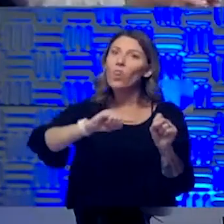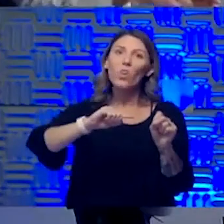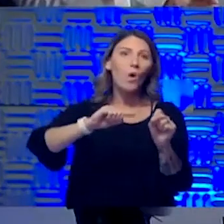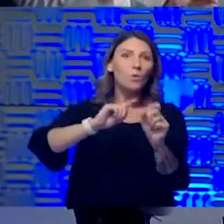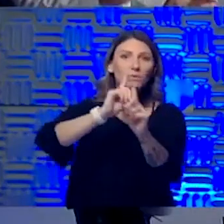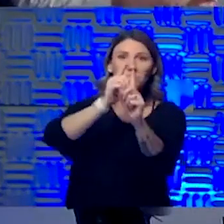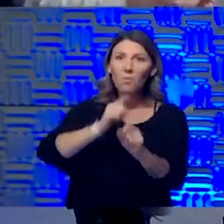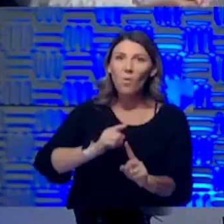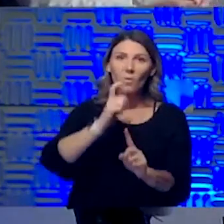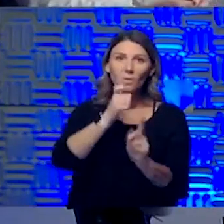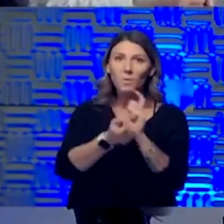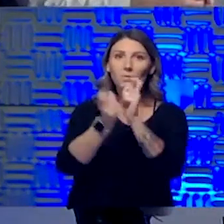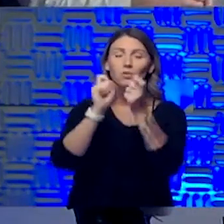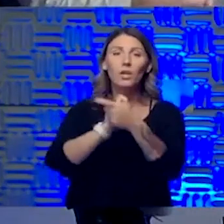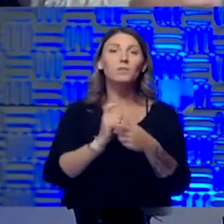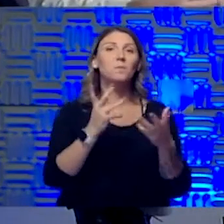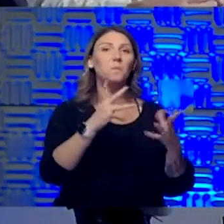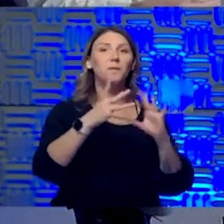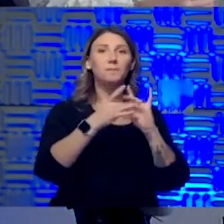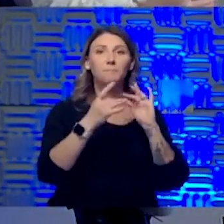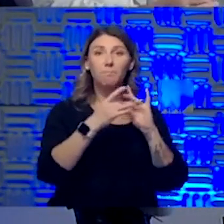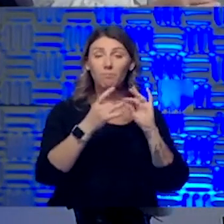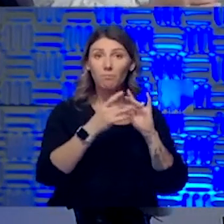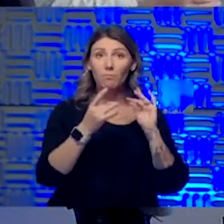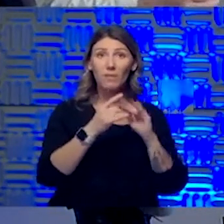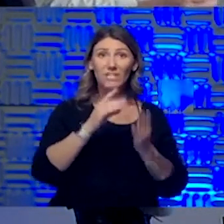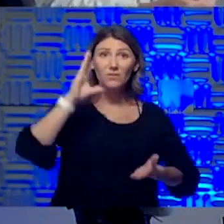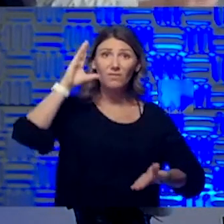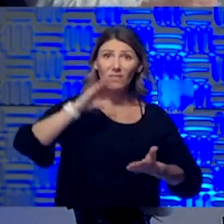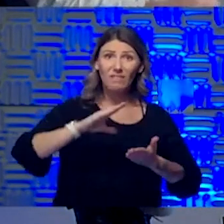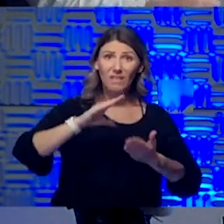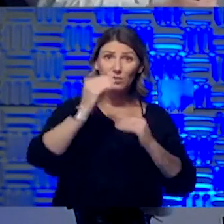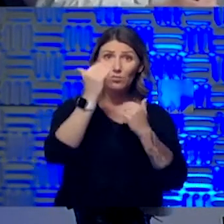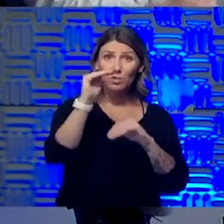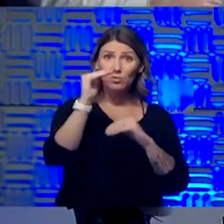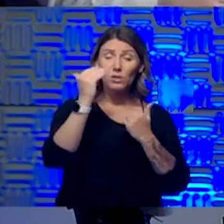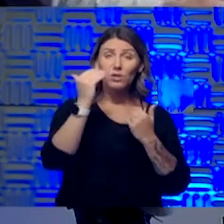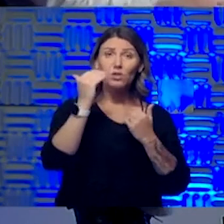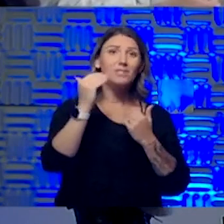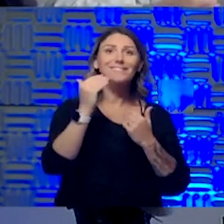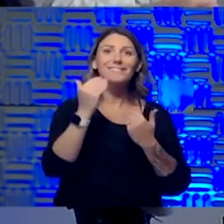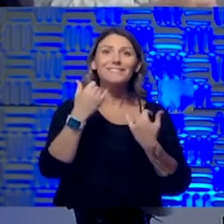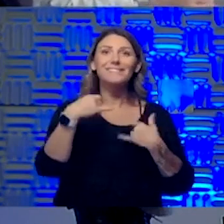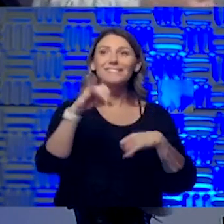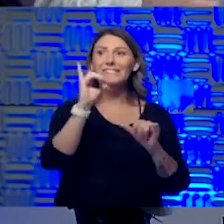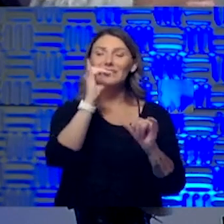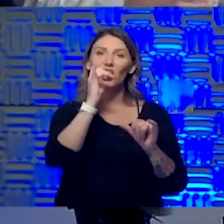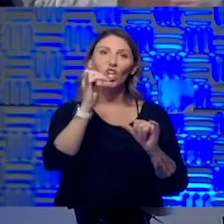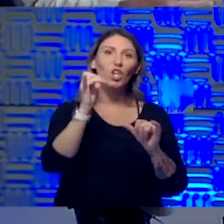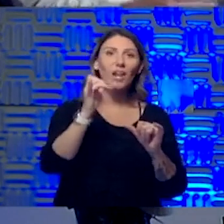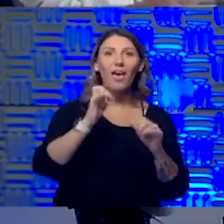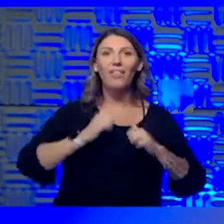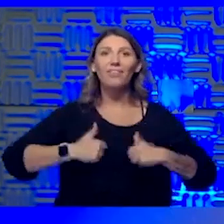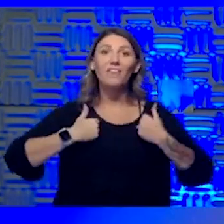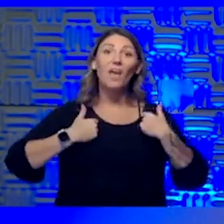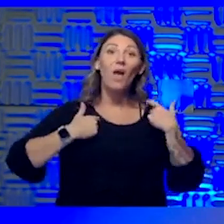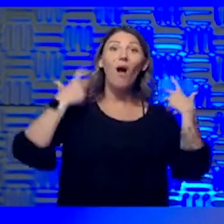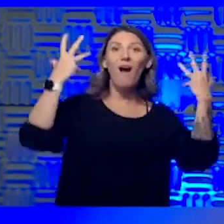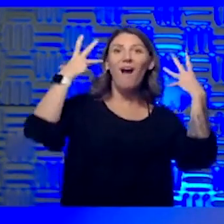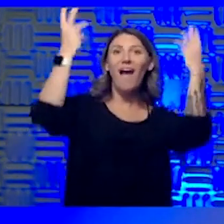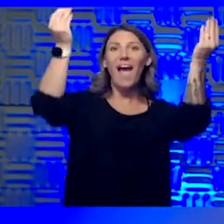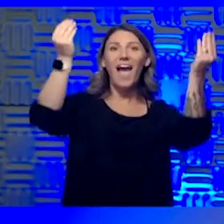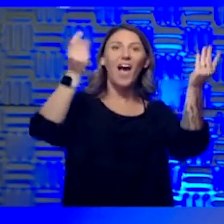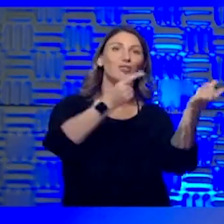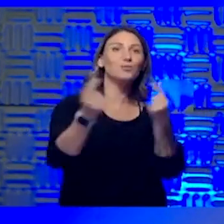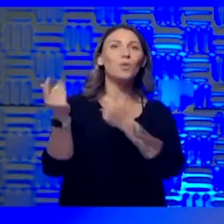I would like to say, you know, it's not, you know, as we do lessen the restrictions, it's not, it's still not living la vida loca and going out there and doing what you want to do.